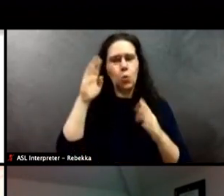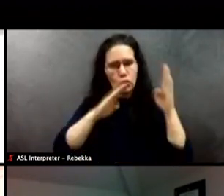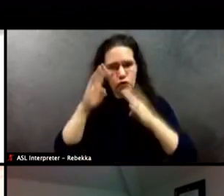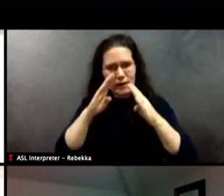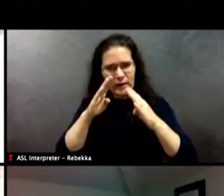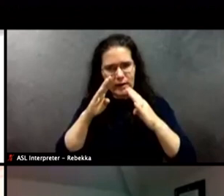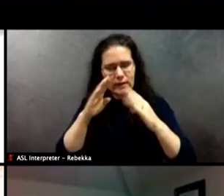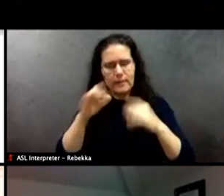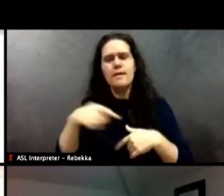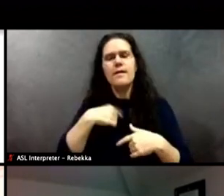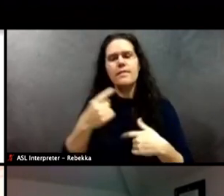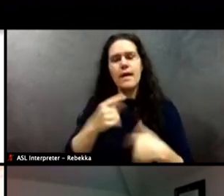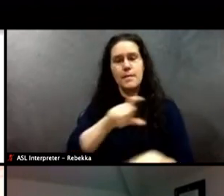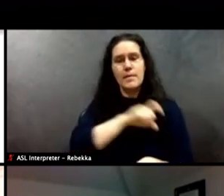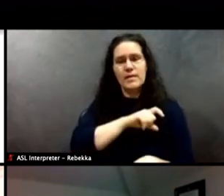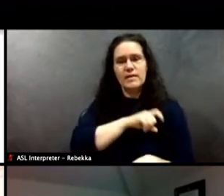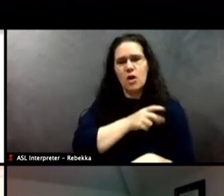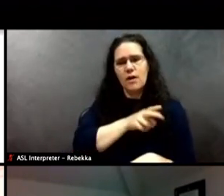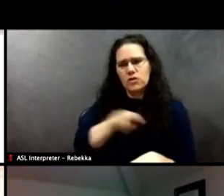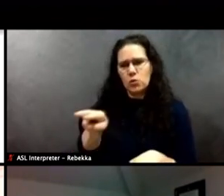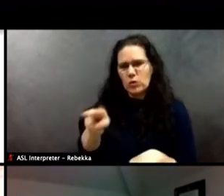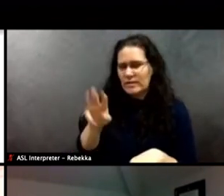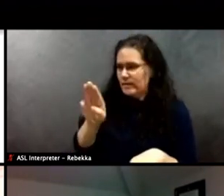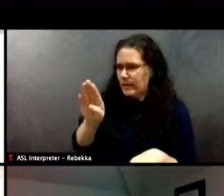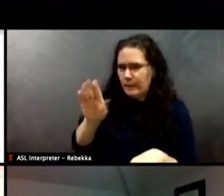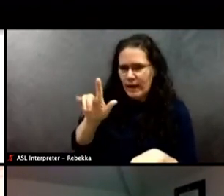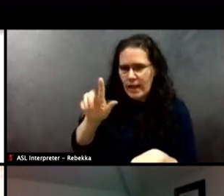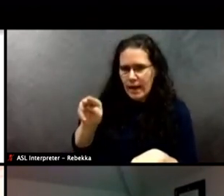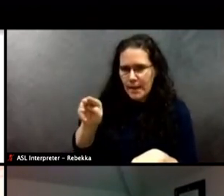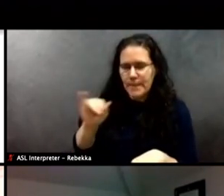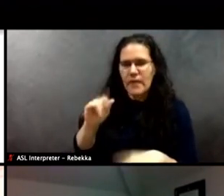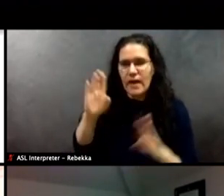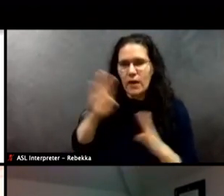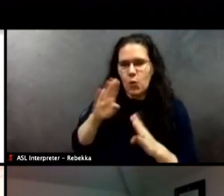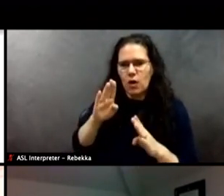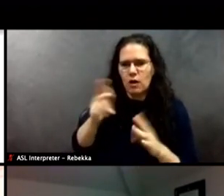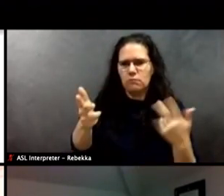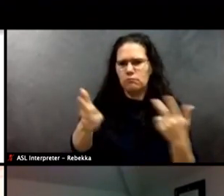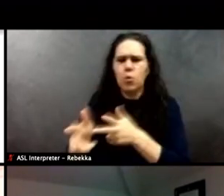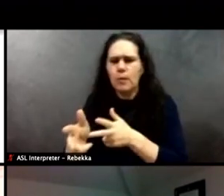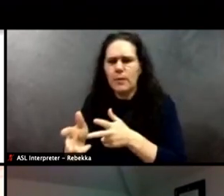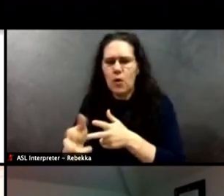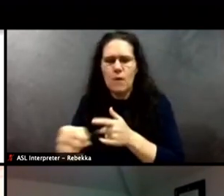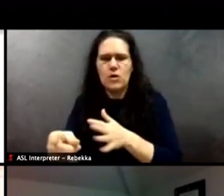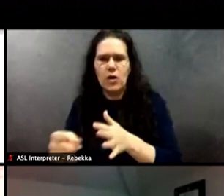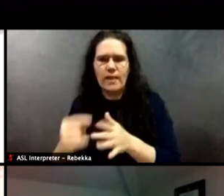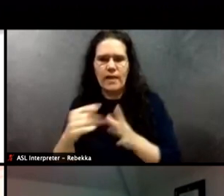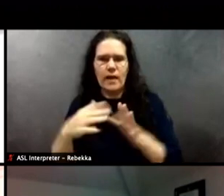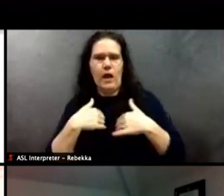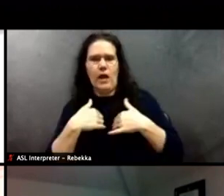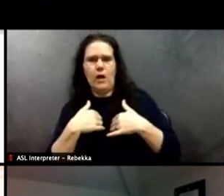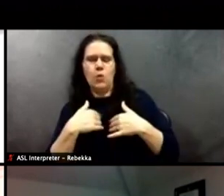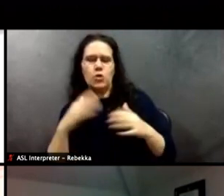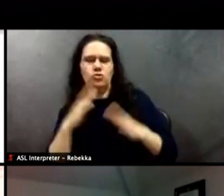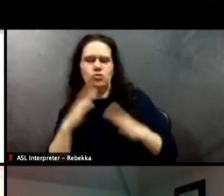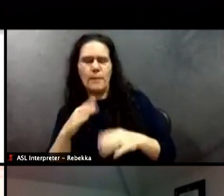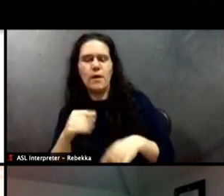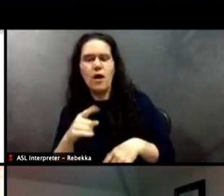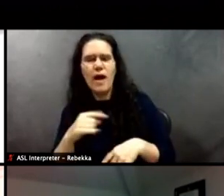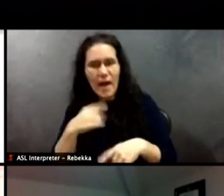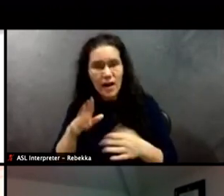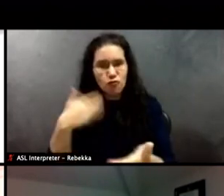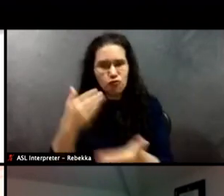I was stunned that we weren't pulled over. I was so gratified when I got to that rally and saw that the majority of cars were similarly